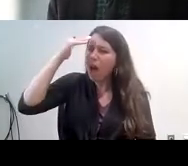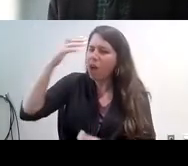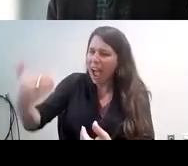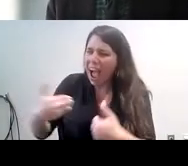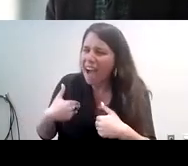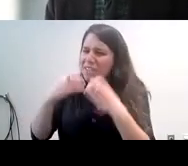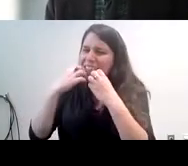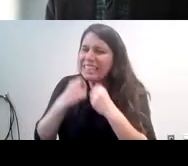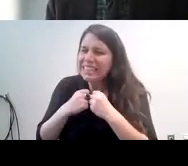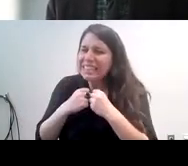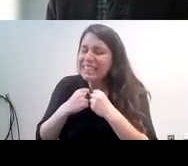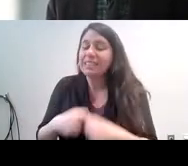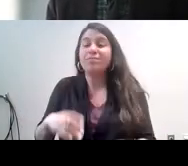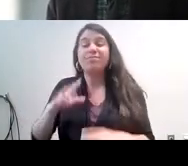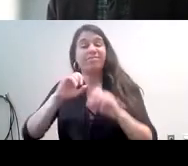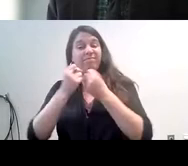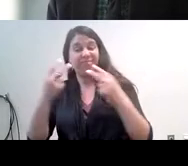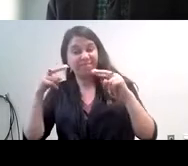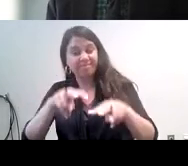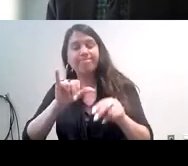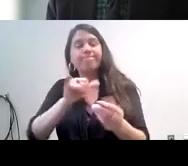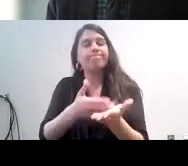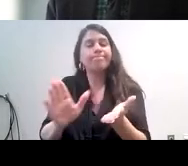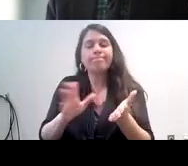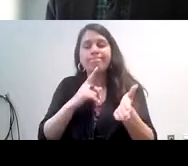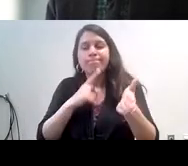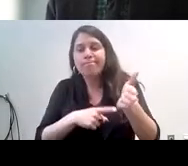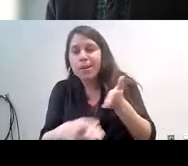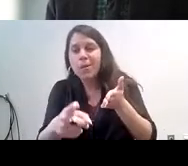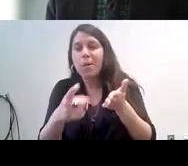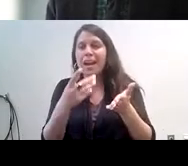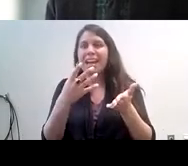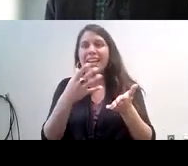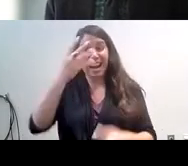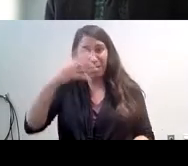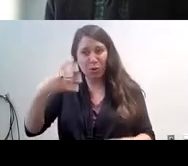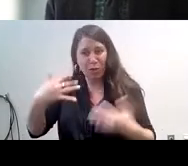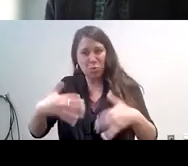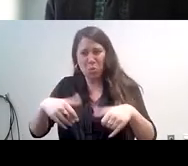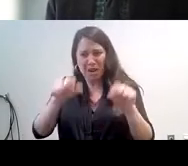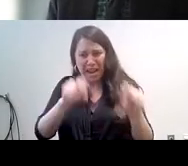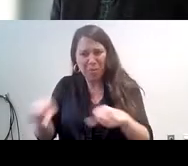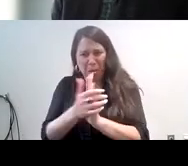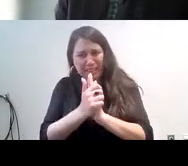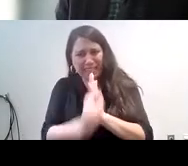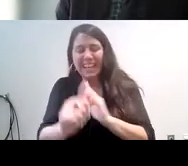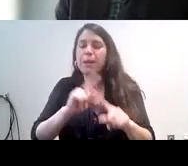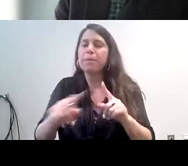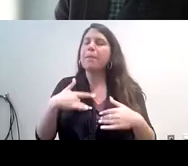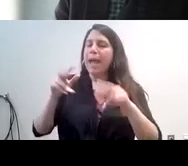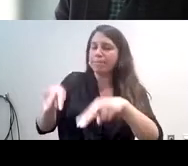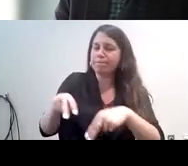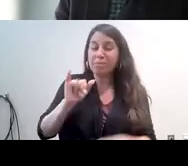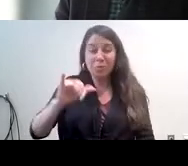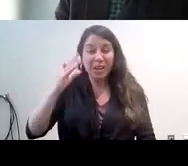marginalizes minorities can severely challenge even the most capable of immigrants. These early experiences ignited